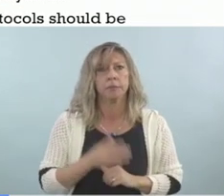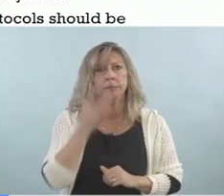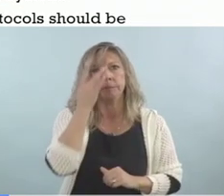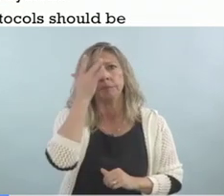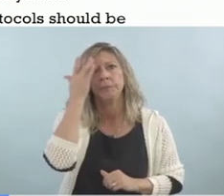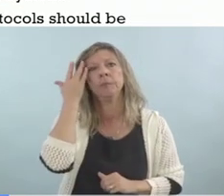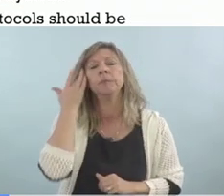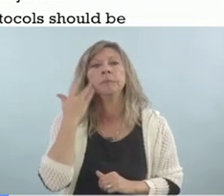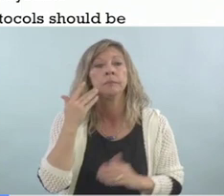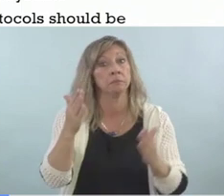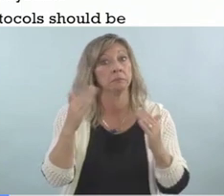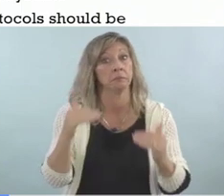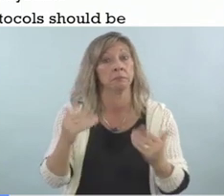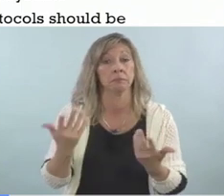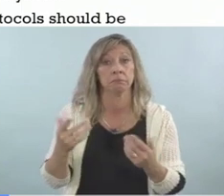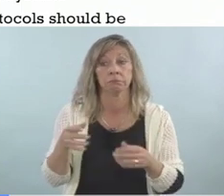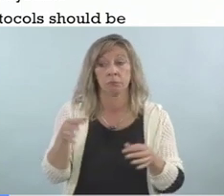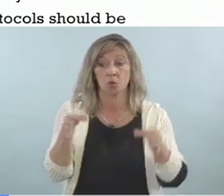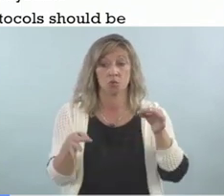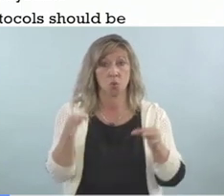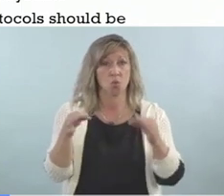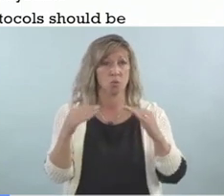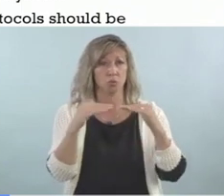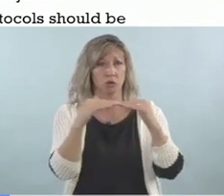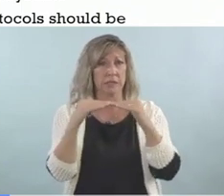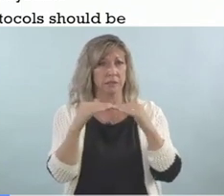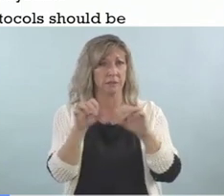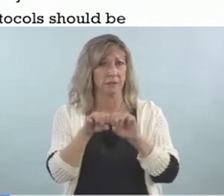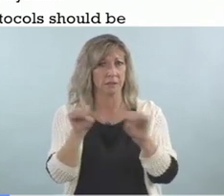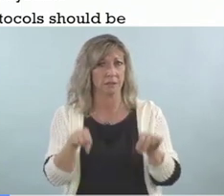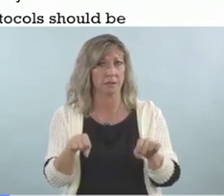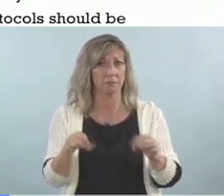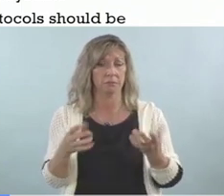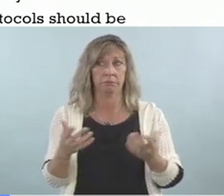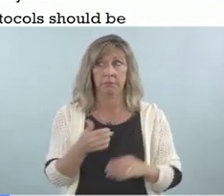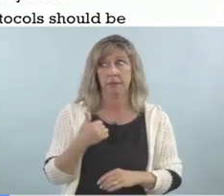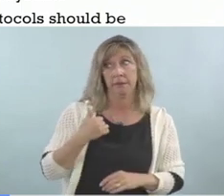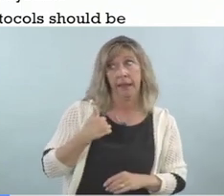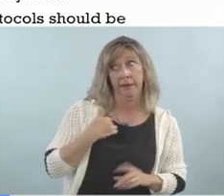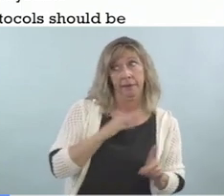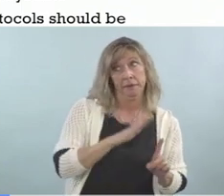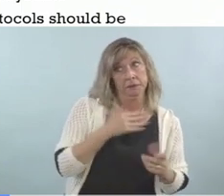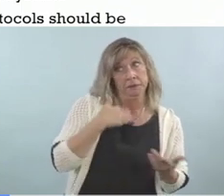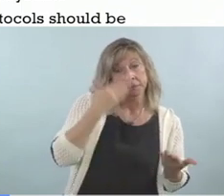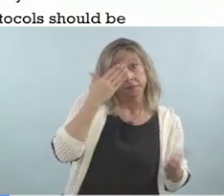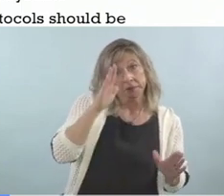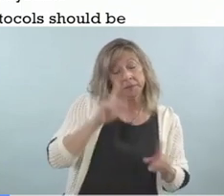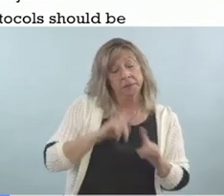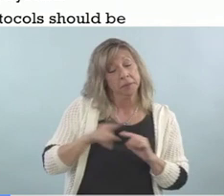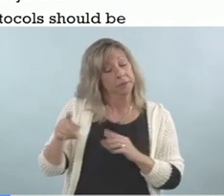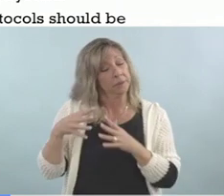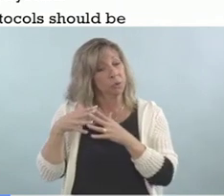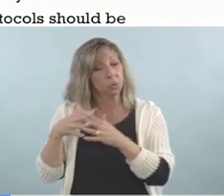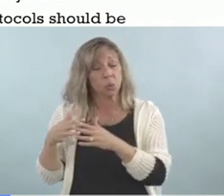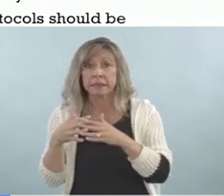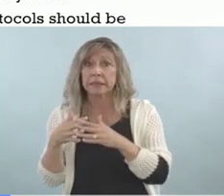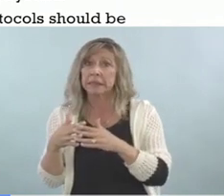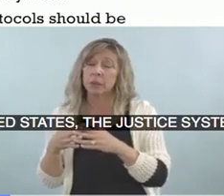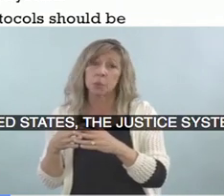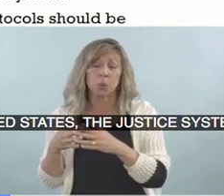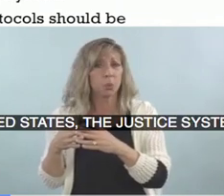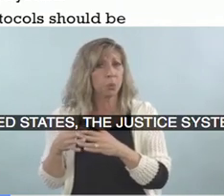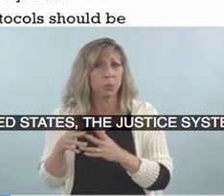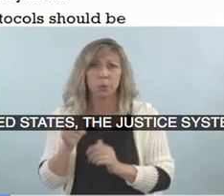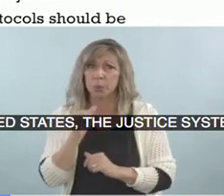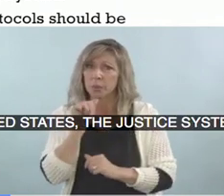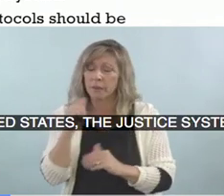The justice system. I don't know about Canada, but in the United States, the justice system is, is really, you know, unfair. There's